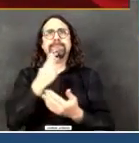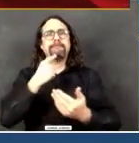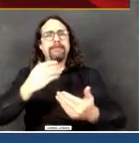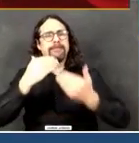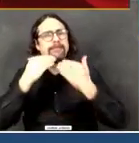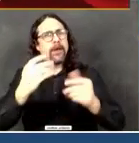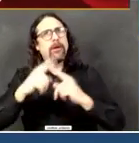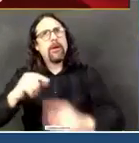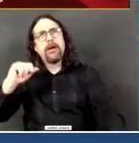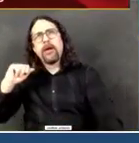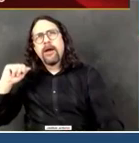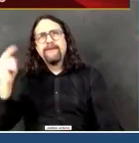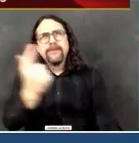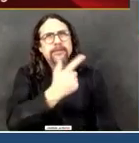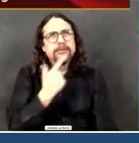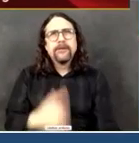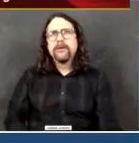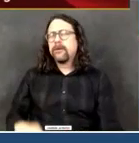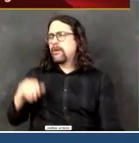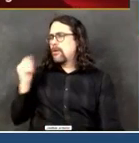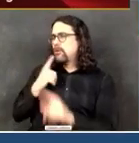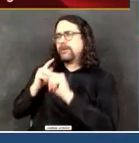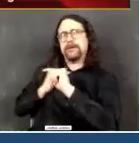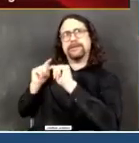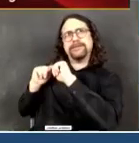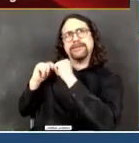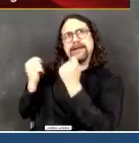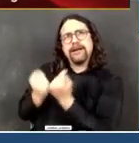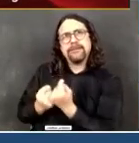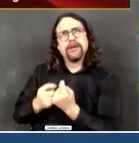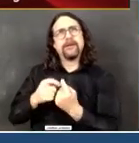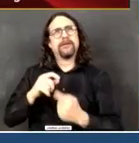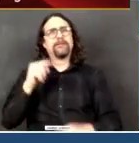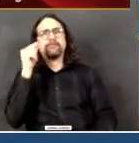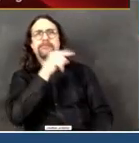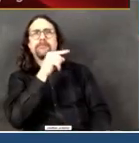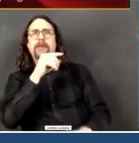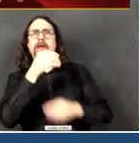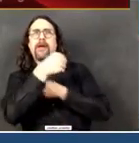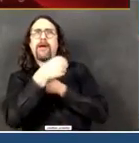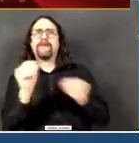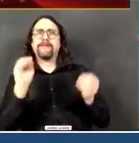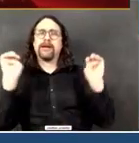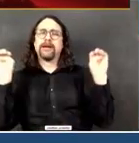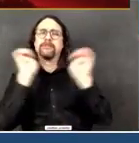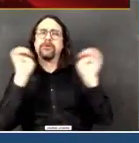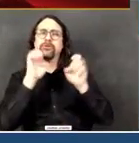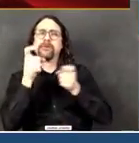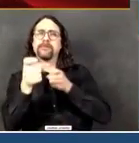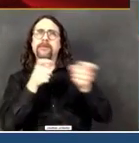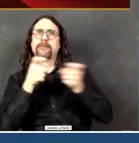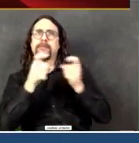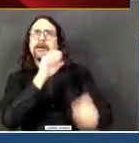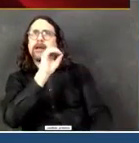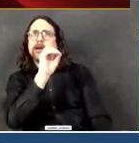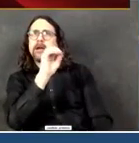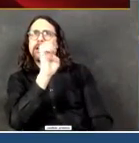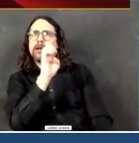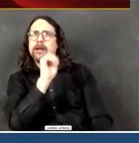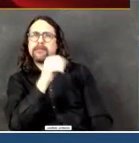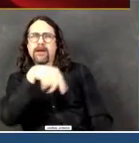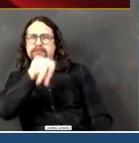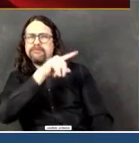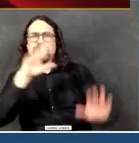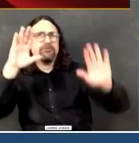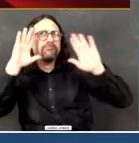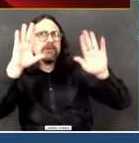incredible operation at our emergency management office where people from all agencies are working together. All of our colleagues in the private sector have been